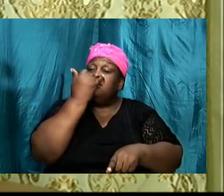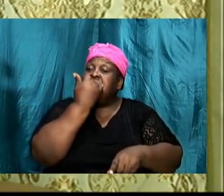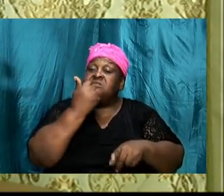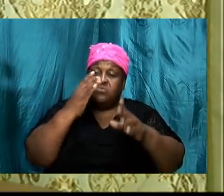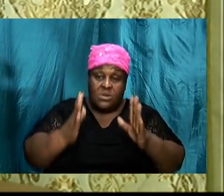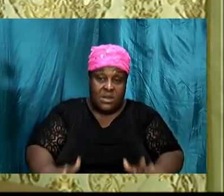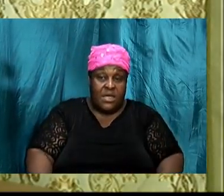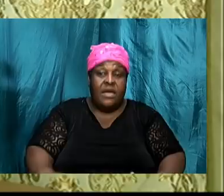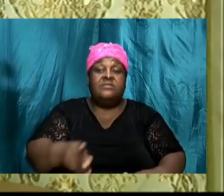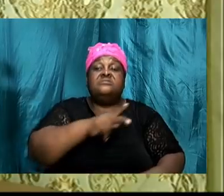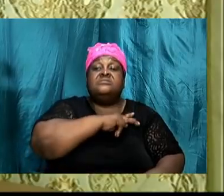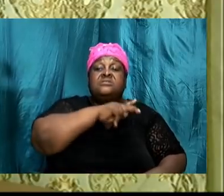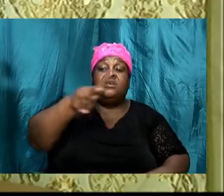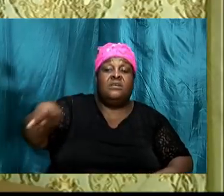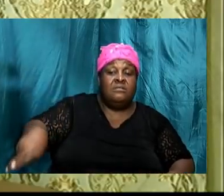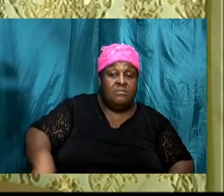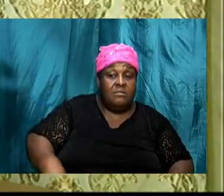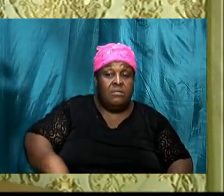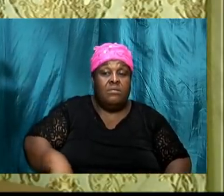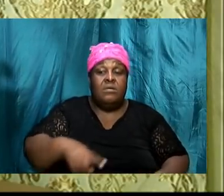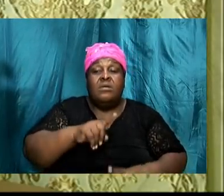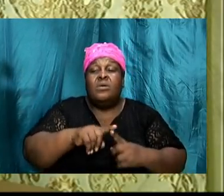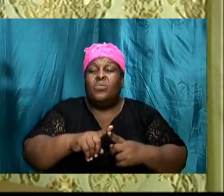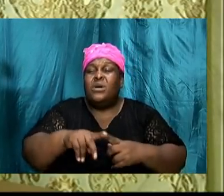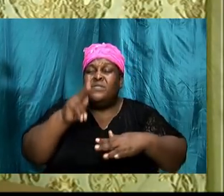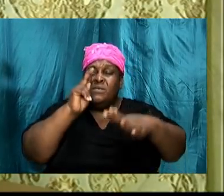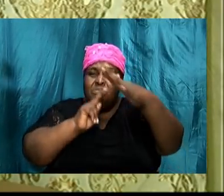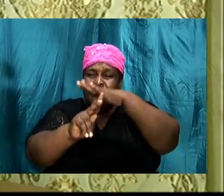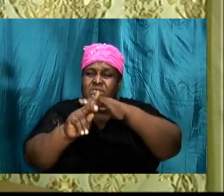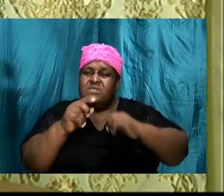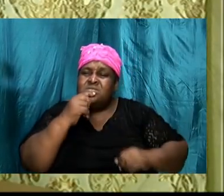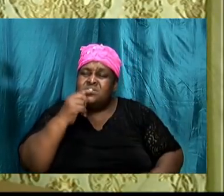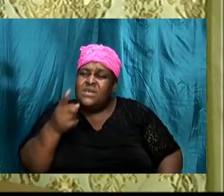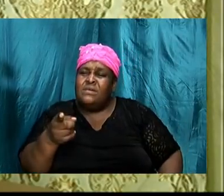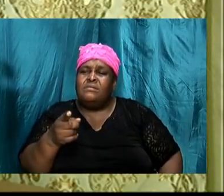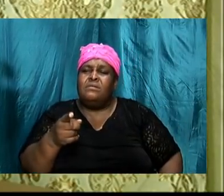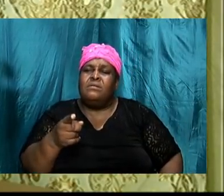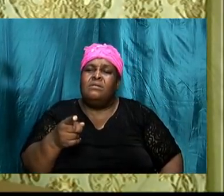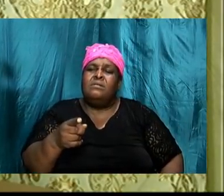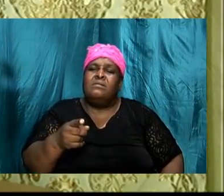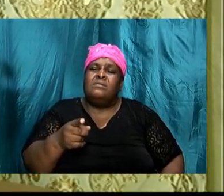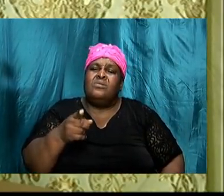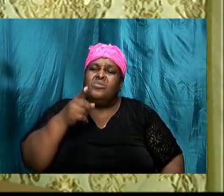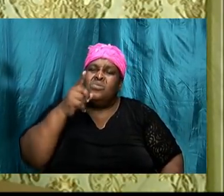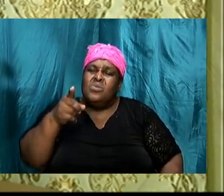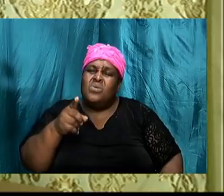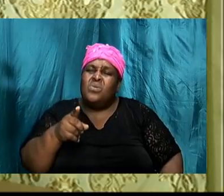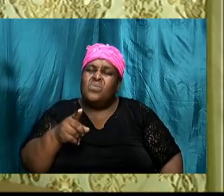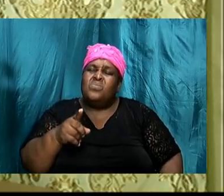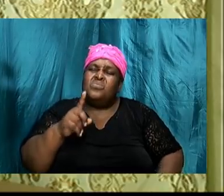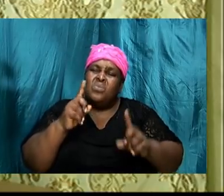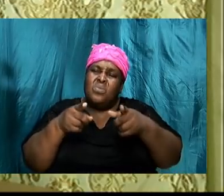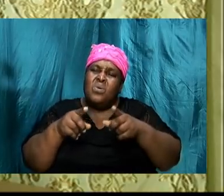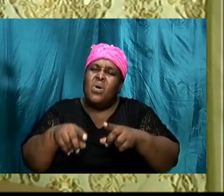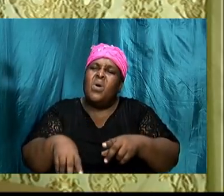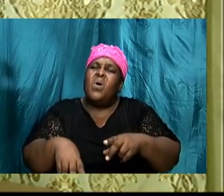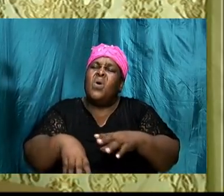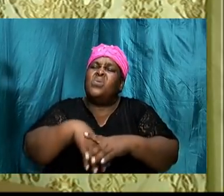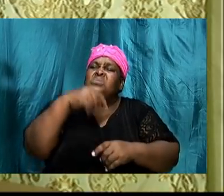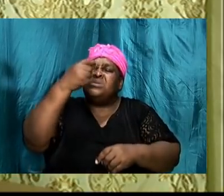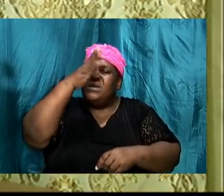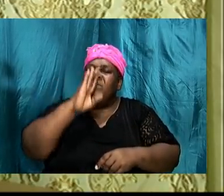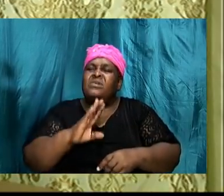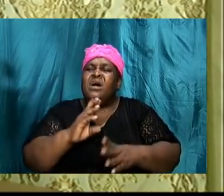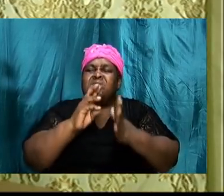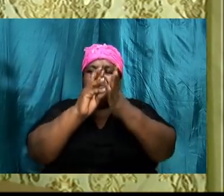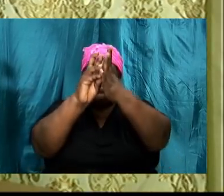and when the prophet said to them look here you're doing that you would have gone outside of God's will the people said look